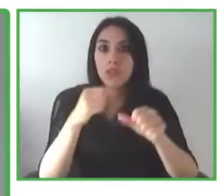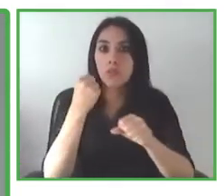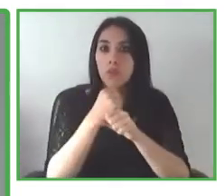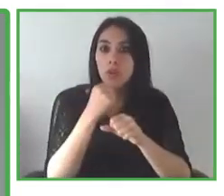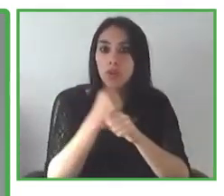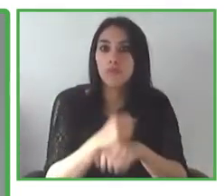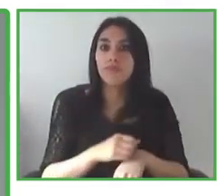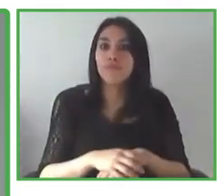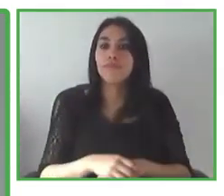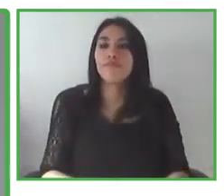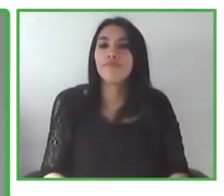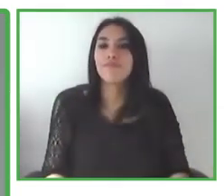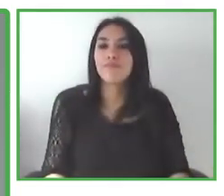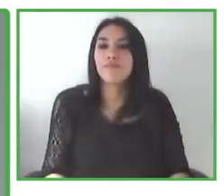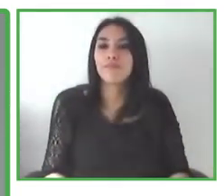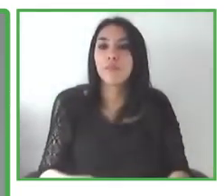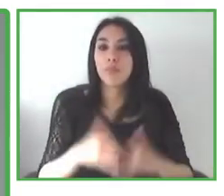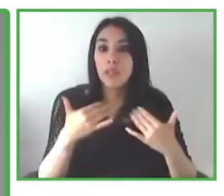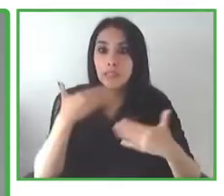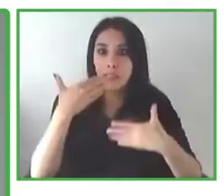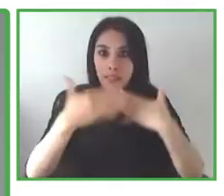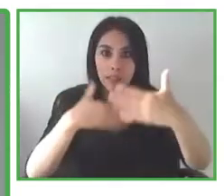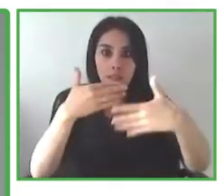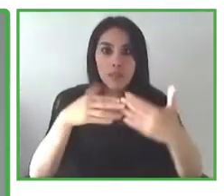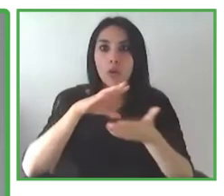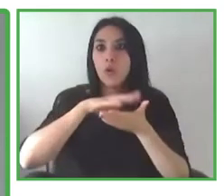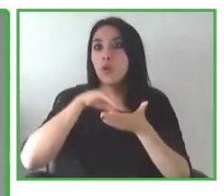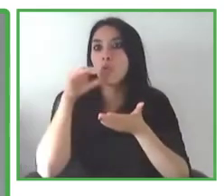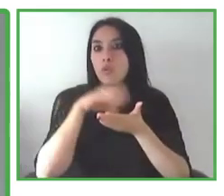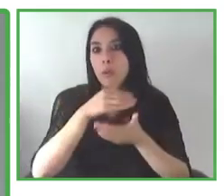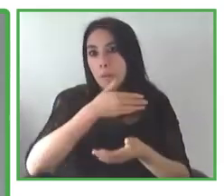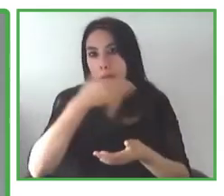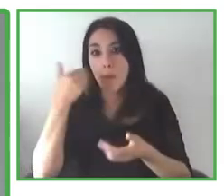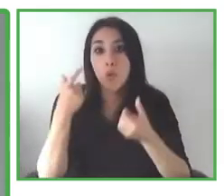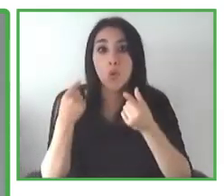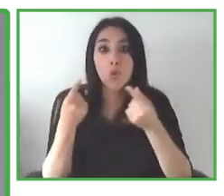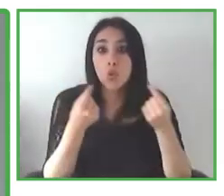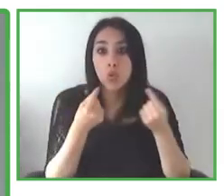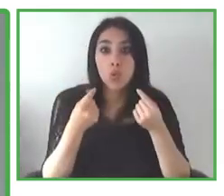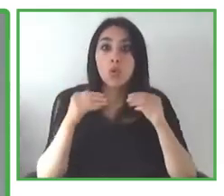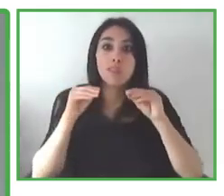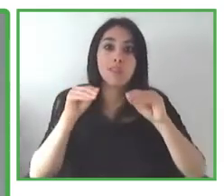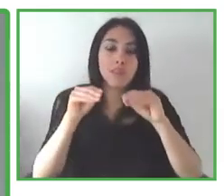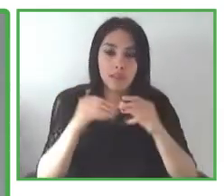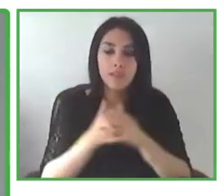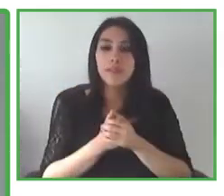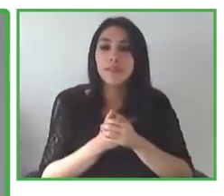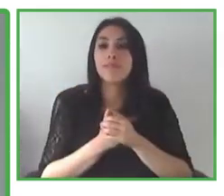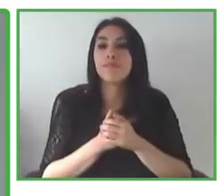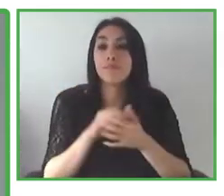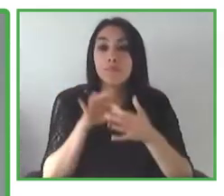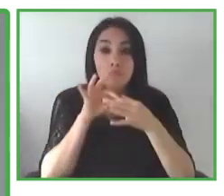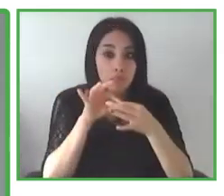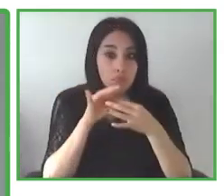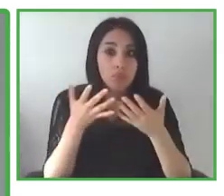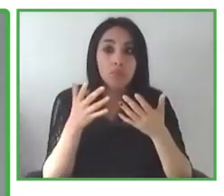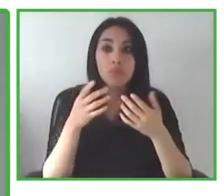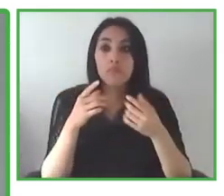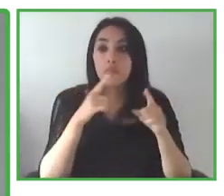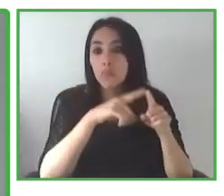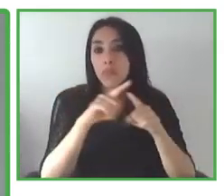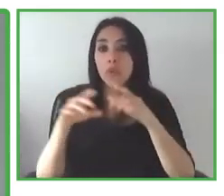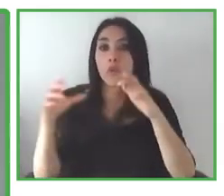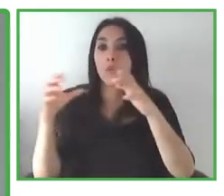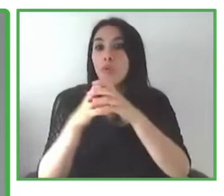about mentoring and about connecting with organizations, with multiplicators that are interested in these innovations and can